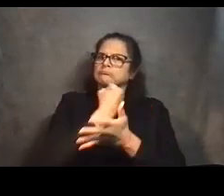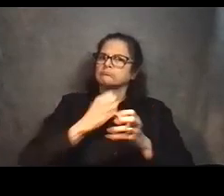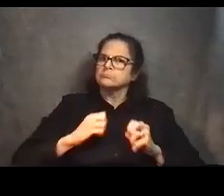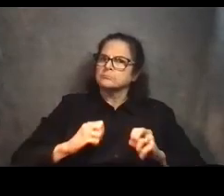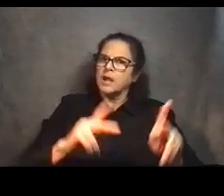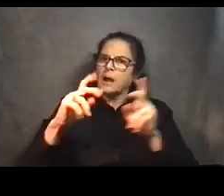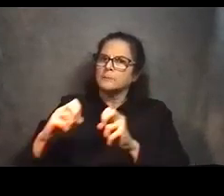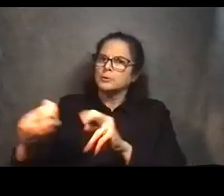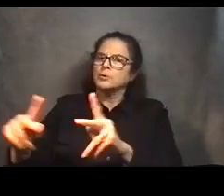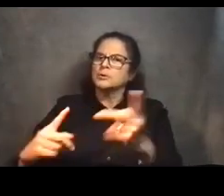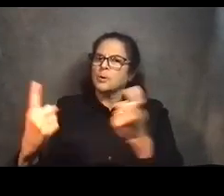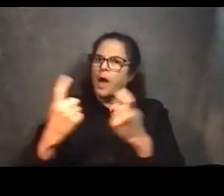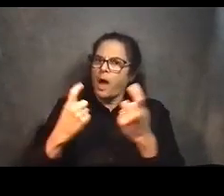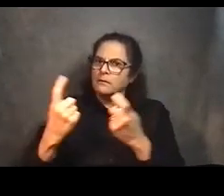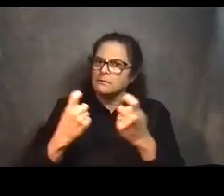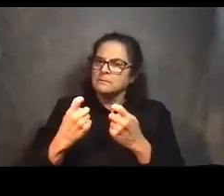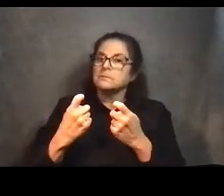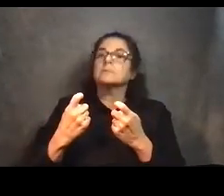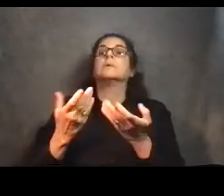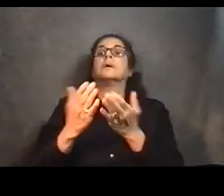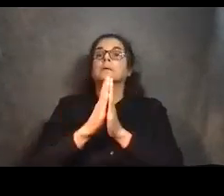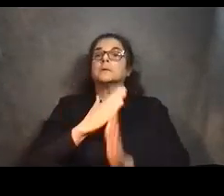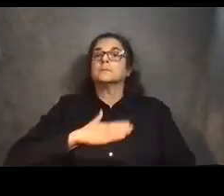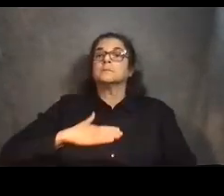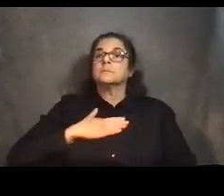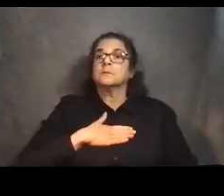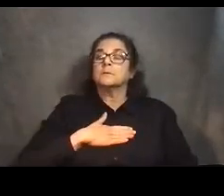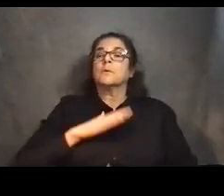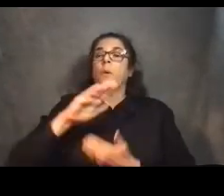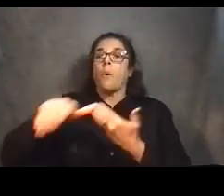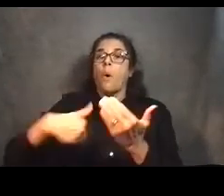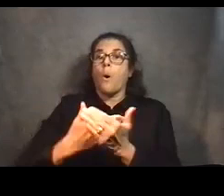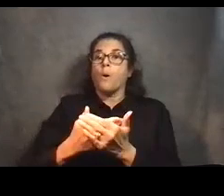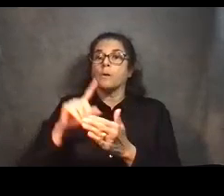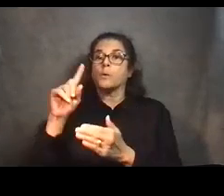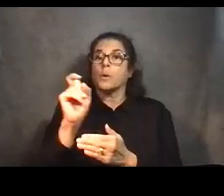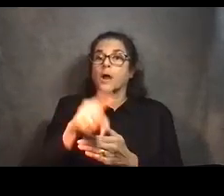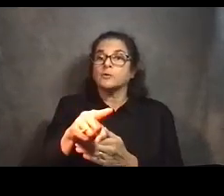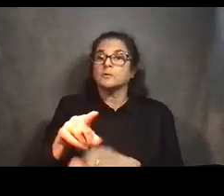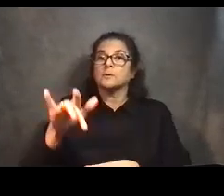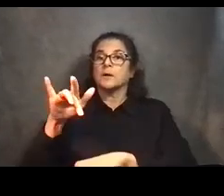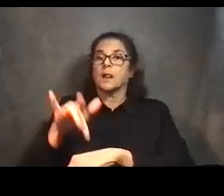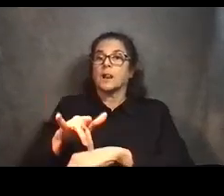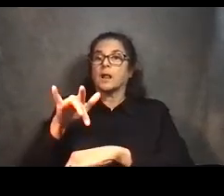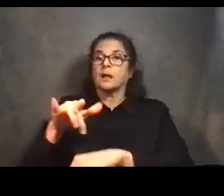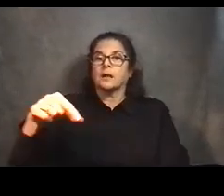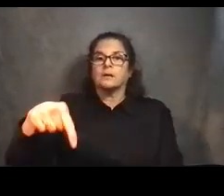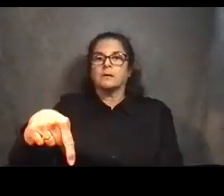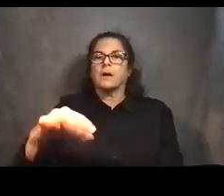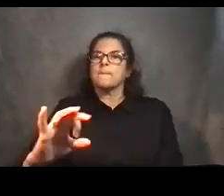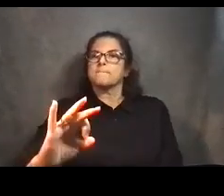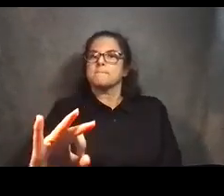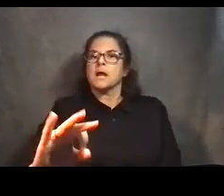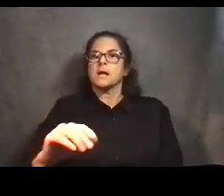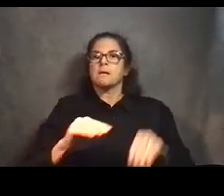questions they may have, we are requesting that all questions be submitted by clicking the small Q&A button at the